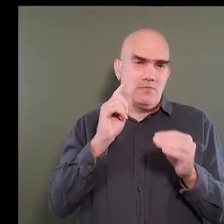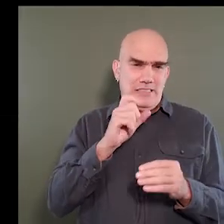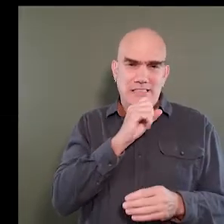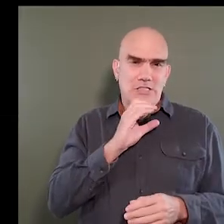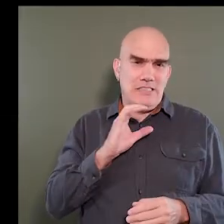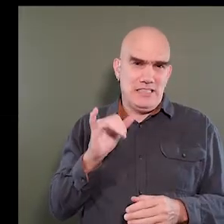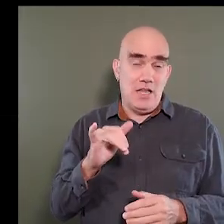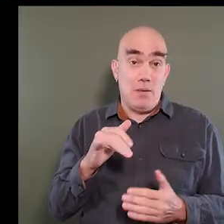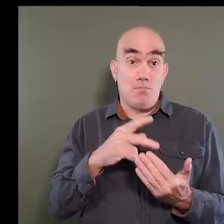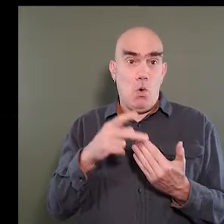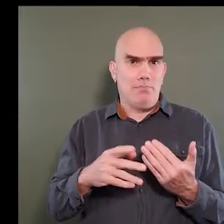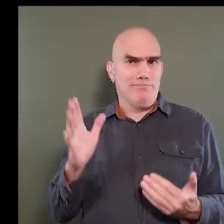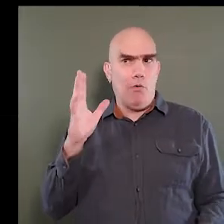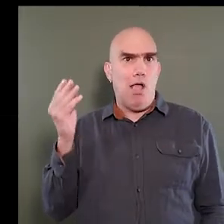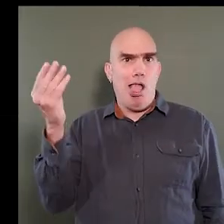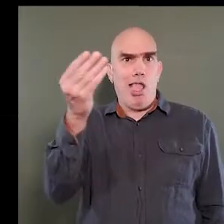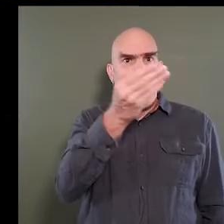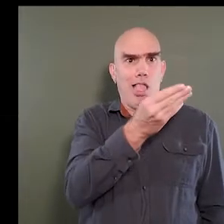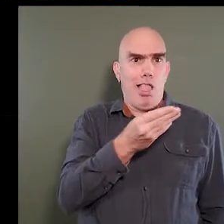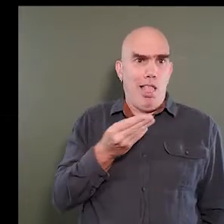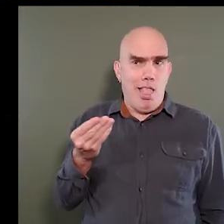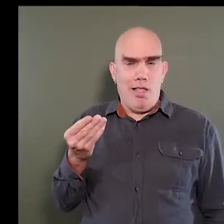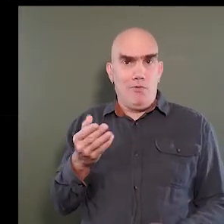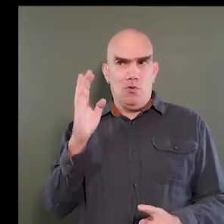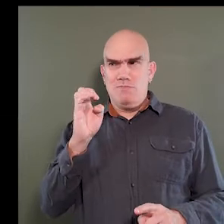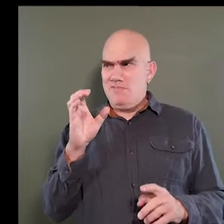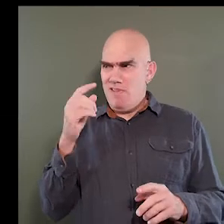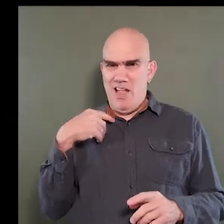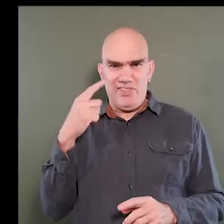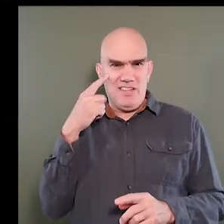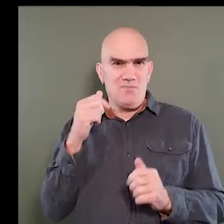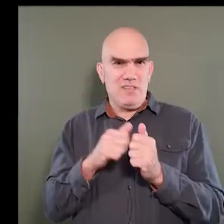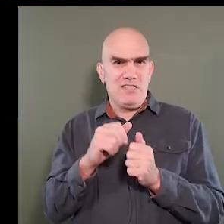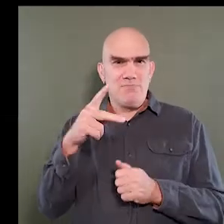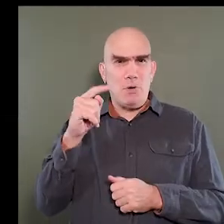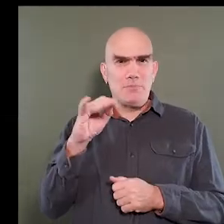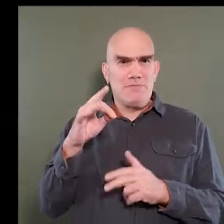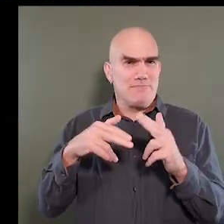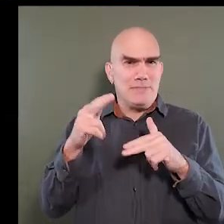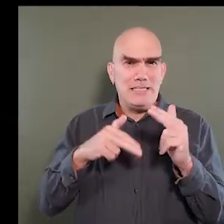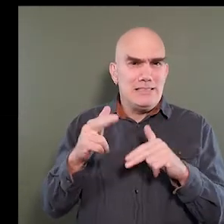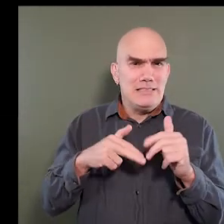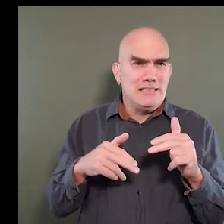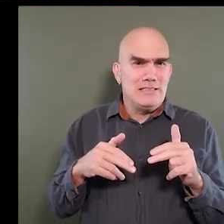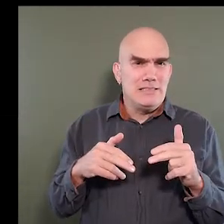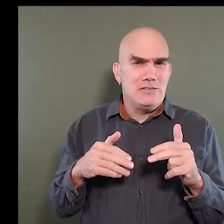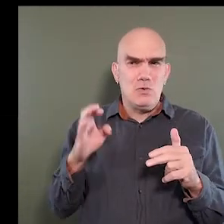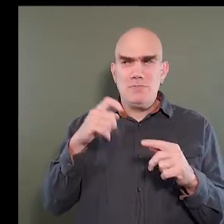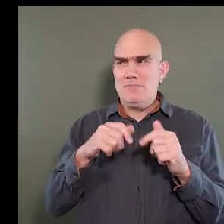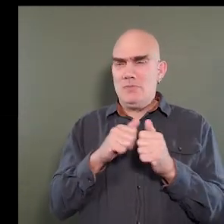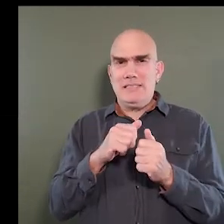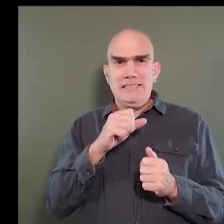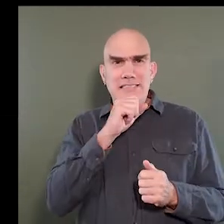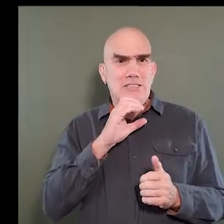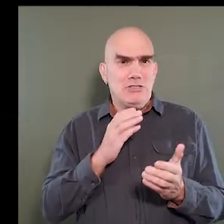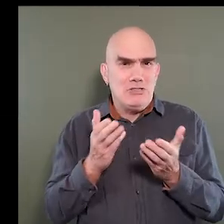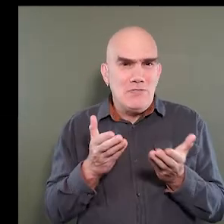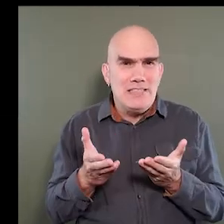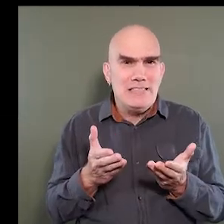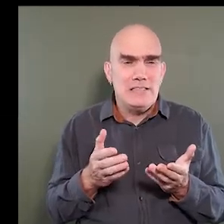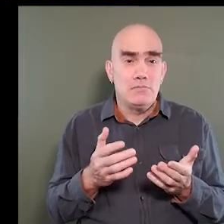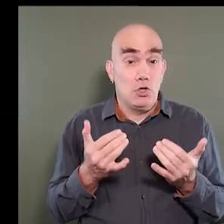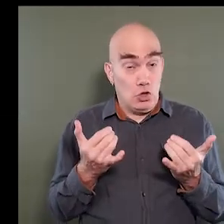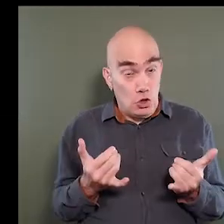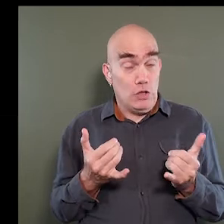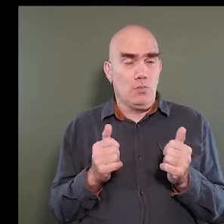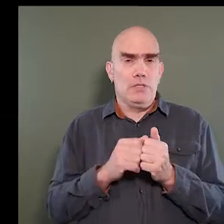has been passed around through the years. It used to be, I think, with Department of Buildings, it used to be with senior services that is